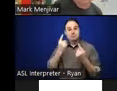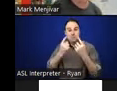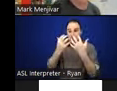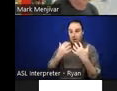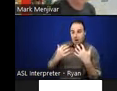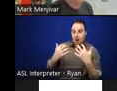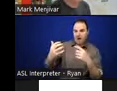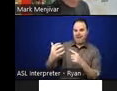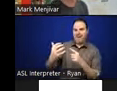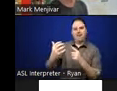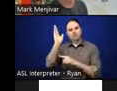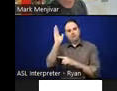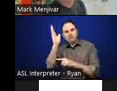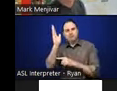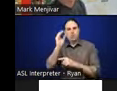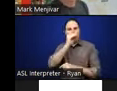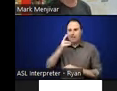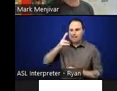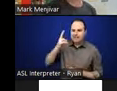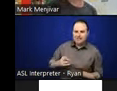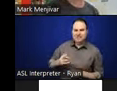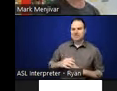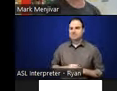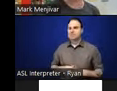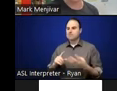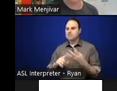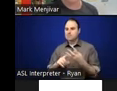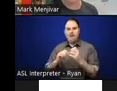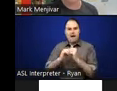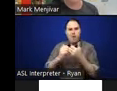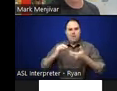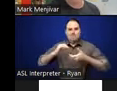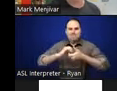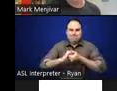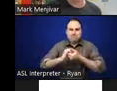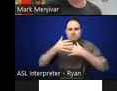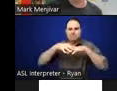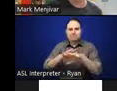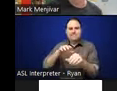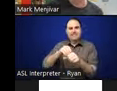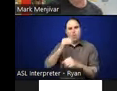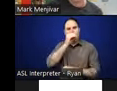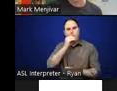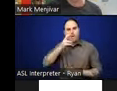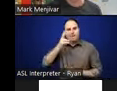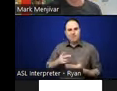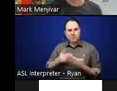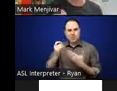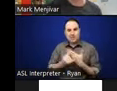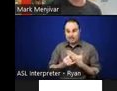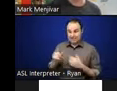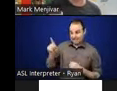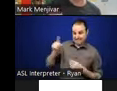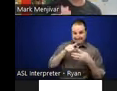can we integrate participation and collaboration within our oral history projects? I probably will not be answering these